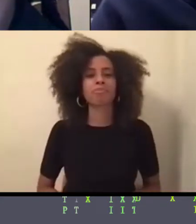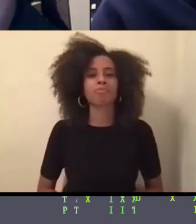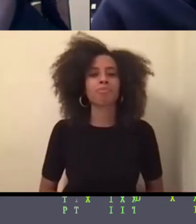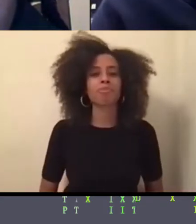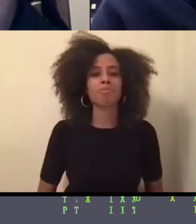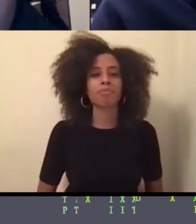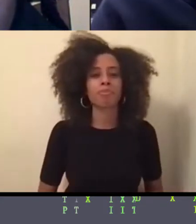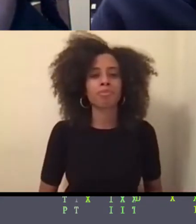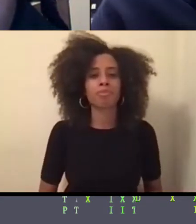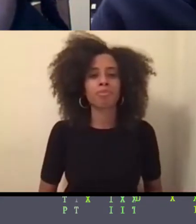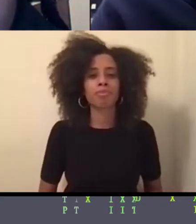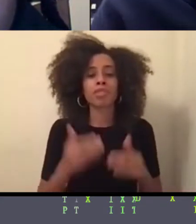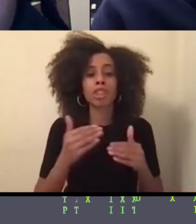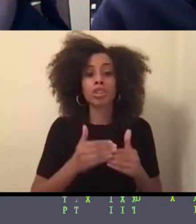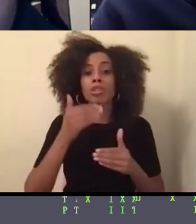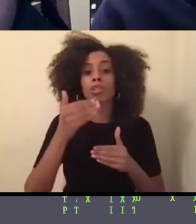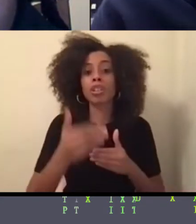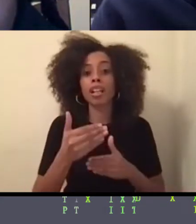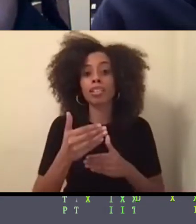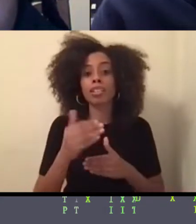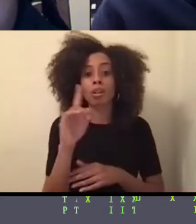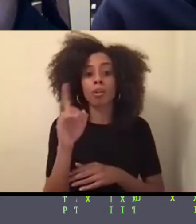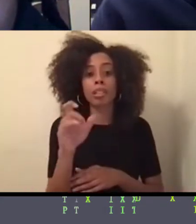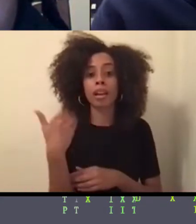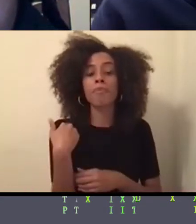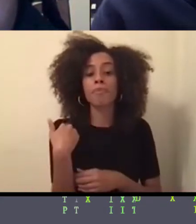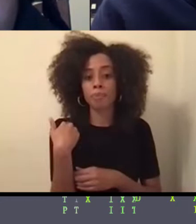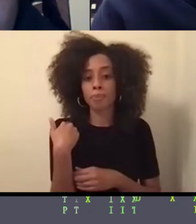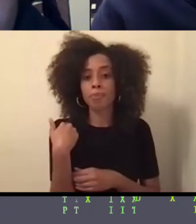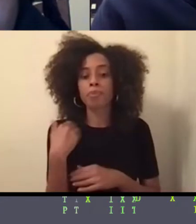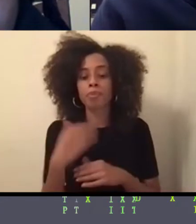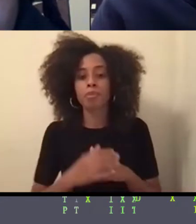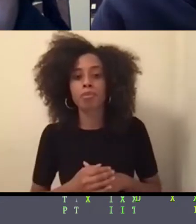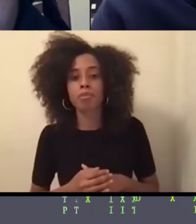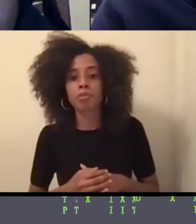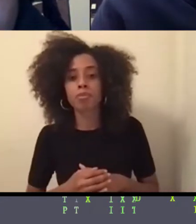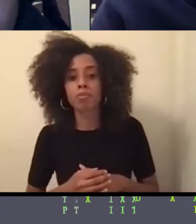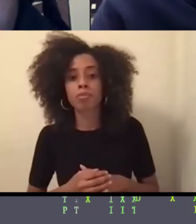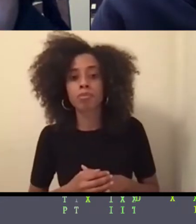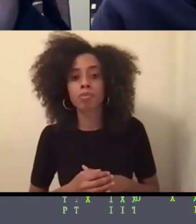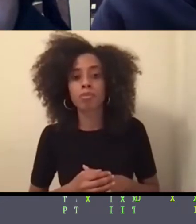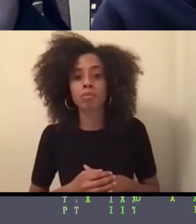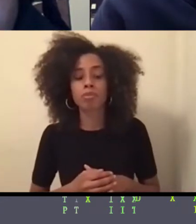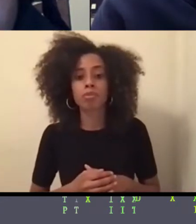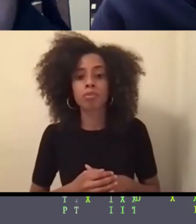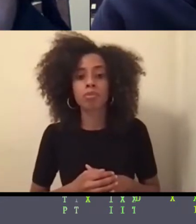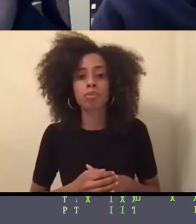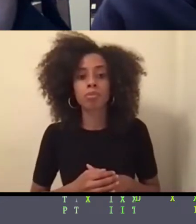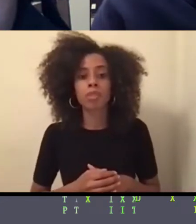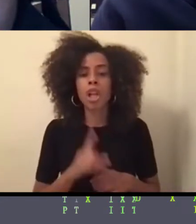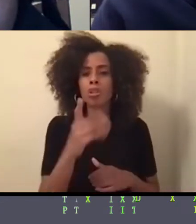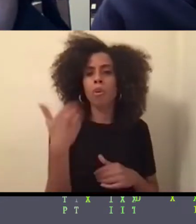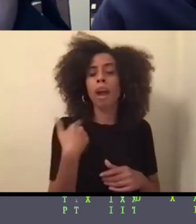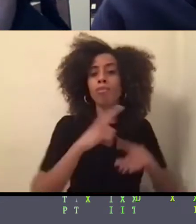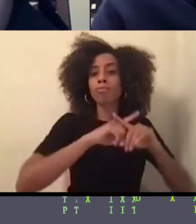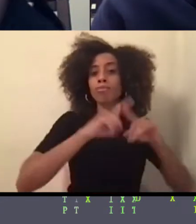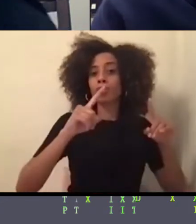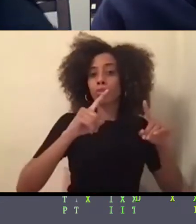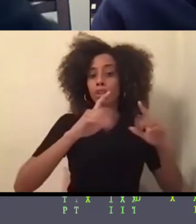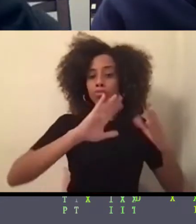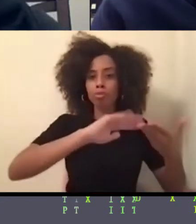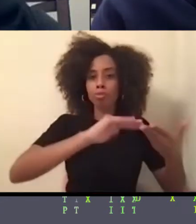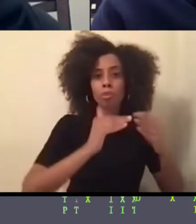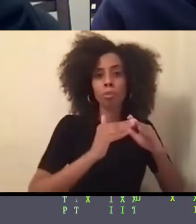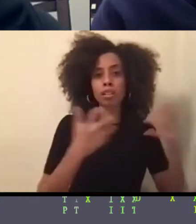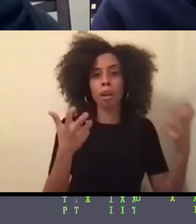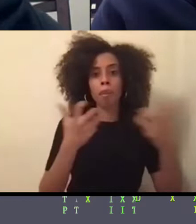The next question that I have for you all. Do you have different communities for different kind of aspects or facets of your